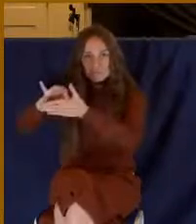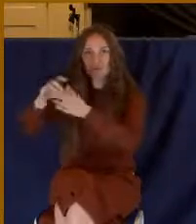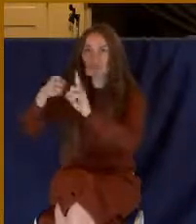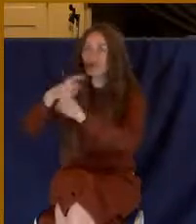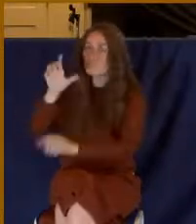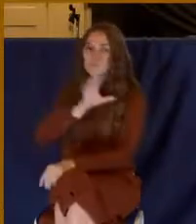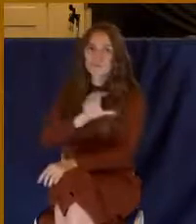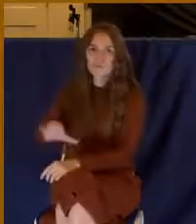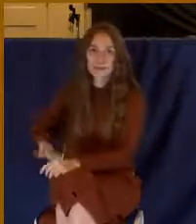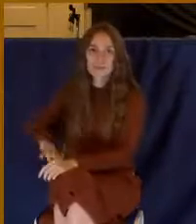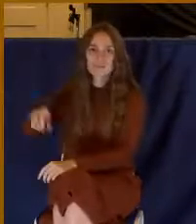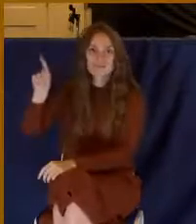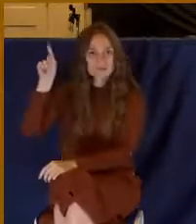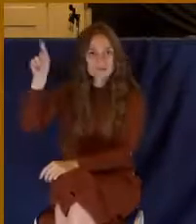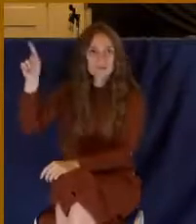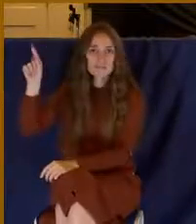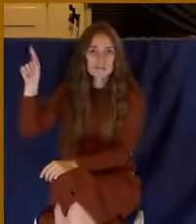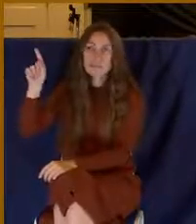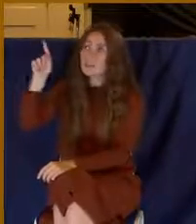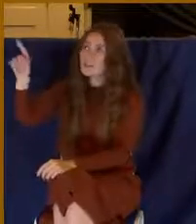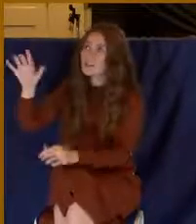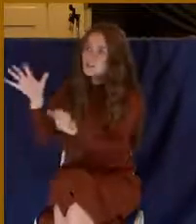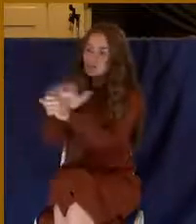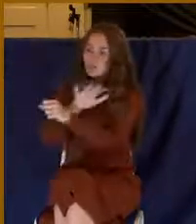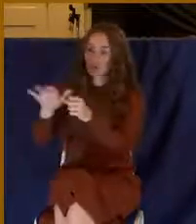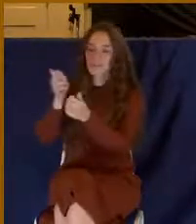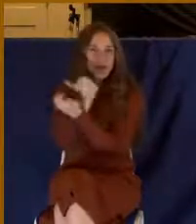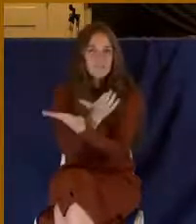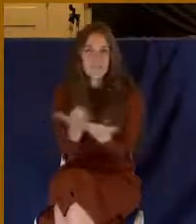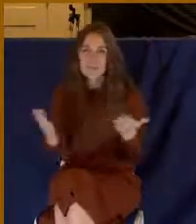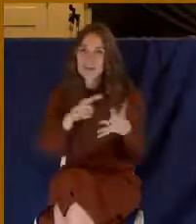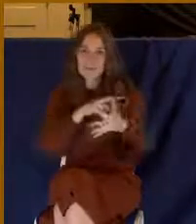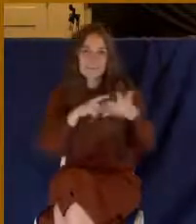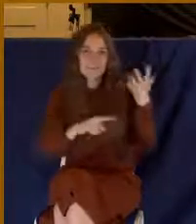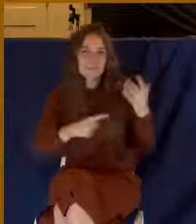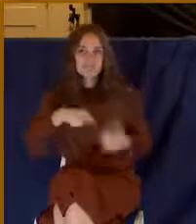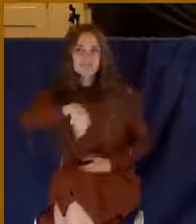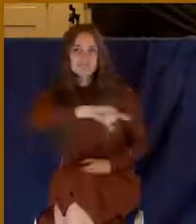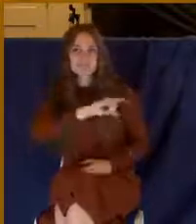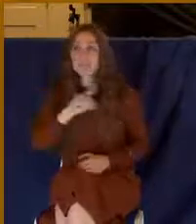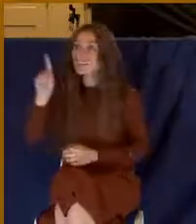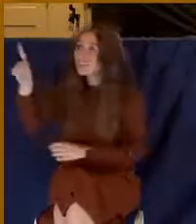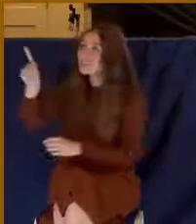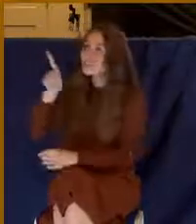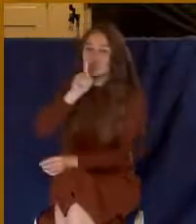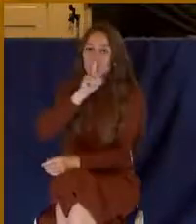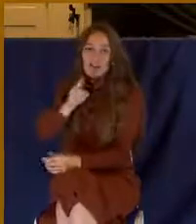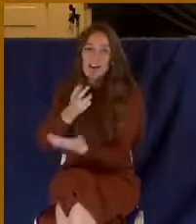Christ. Christ is the fulfillment of all of that. Christ is the reality.